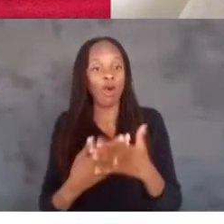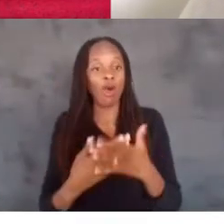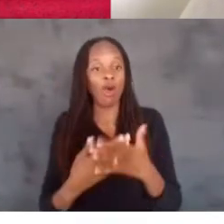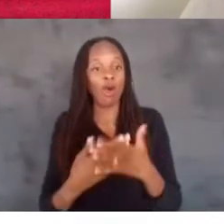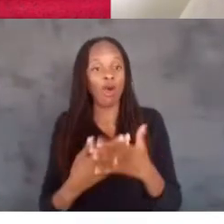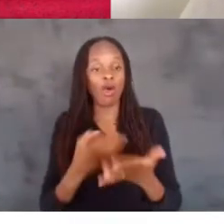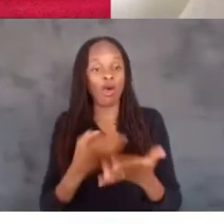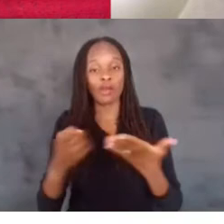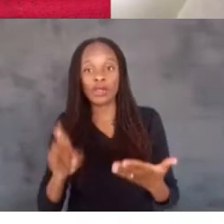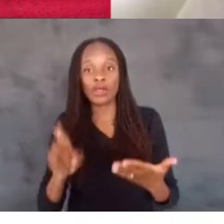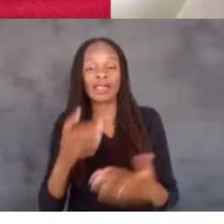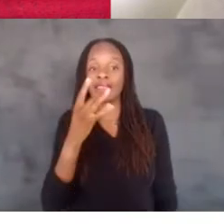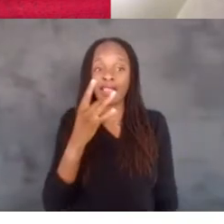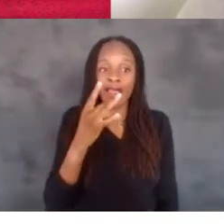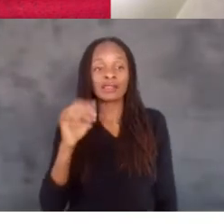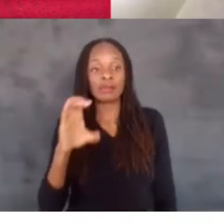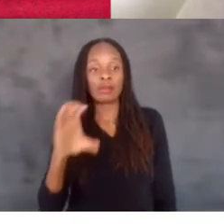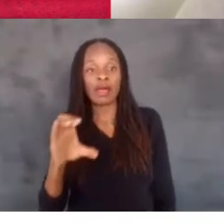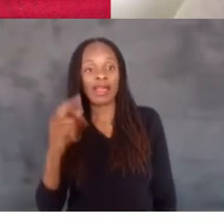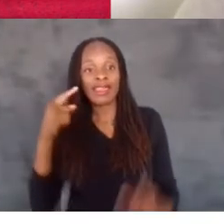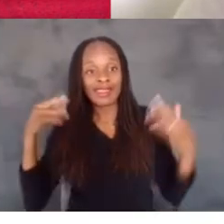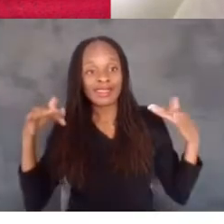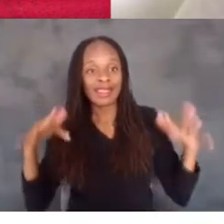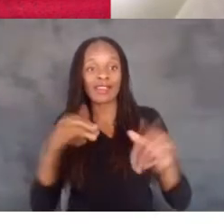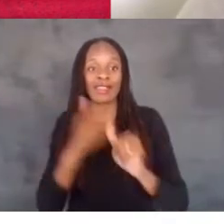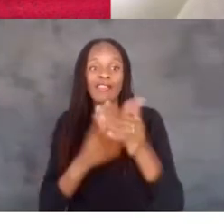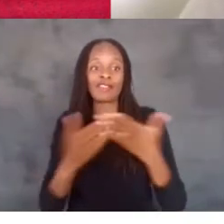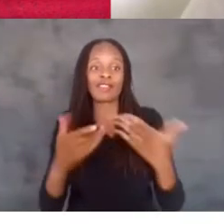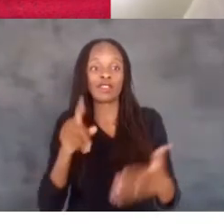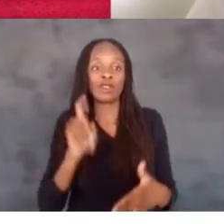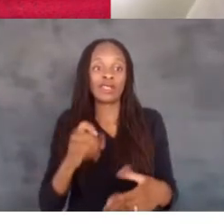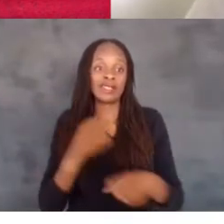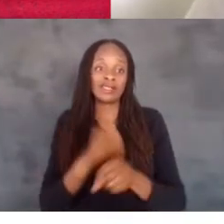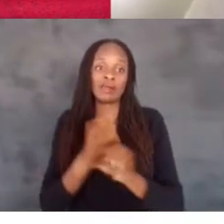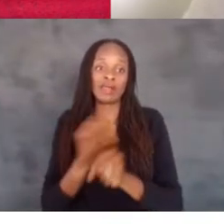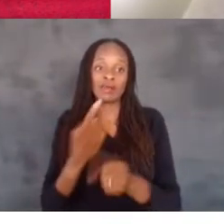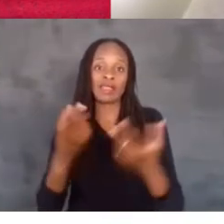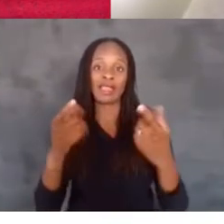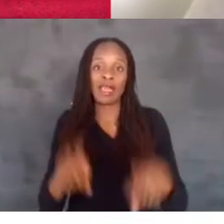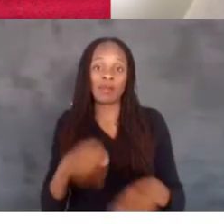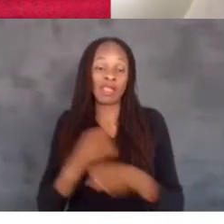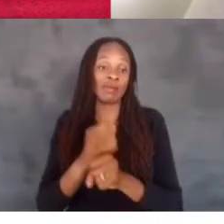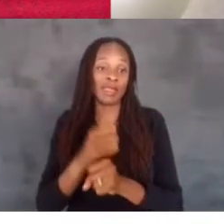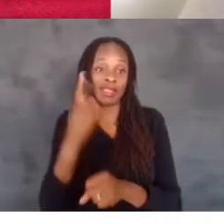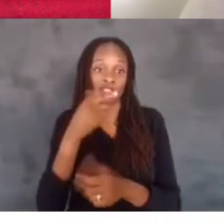mics, the sound, the lavaliers, everything that you need to make something happen and make it look good.